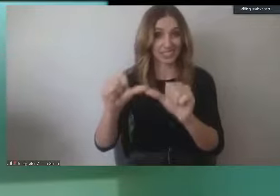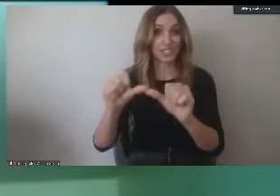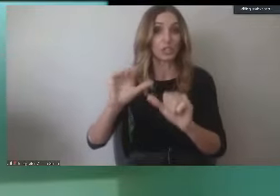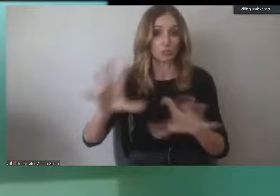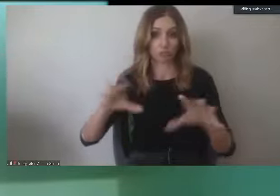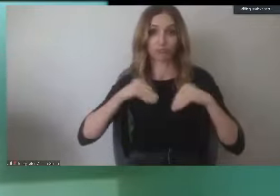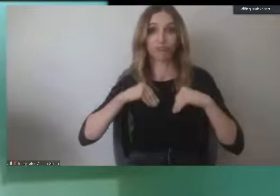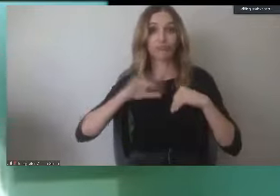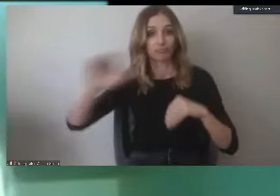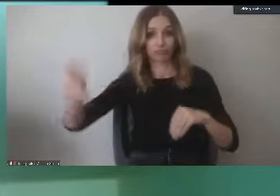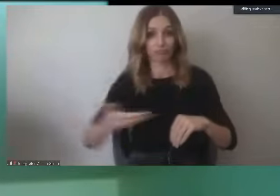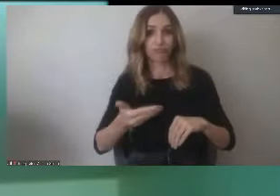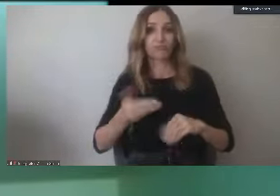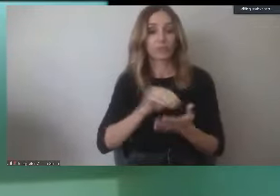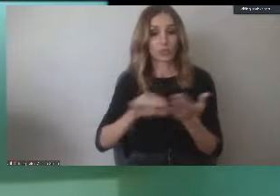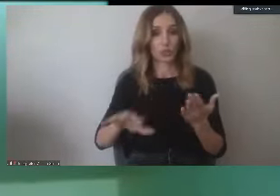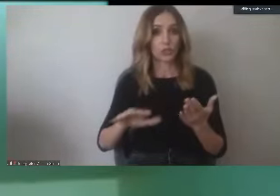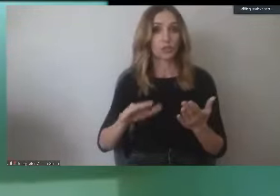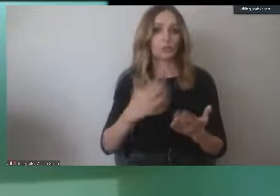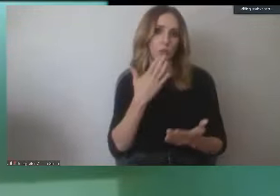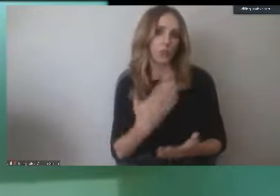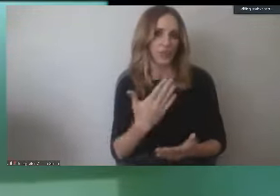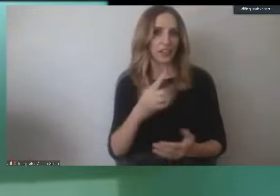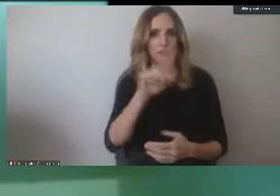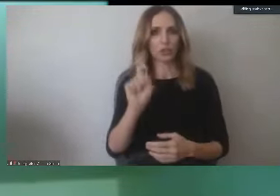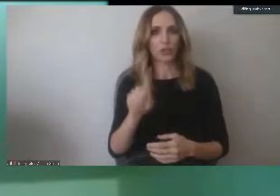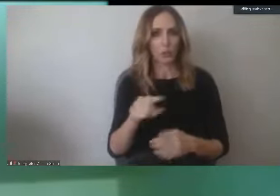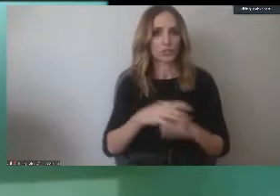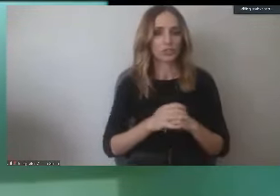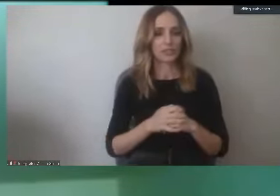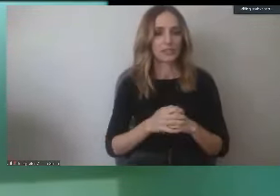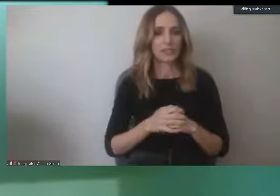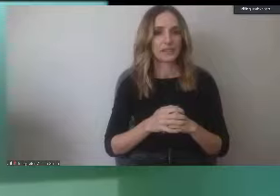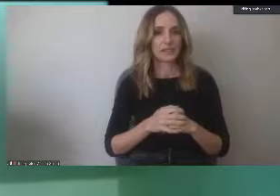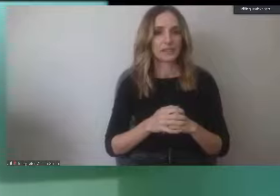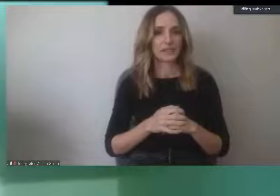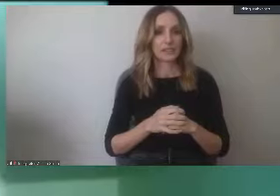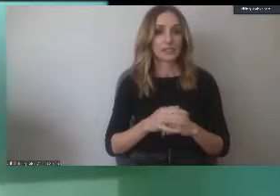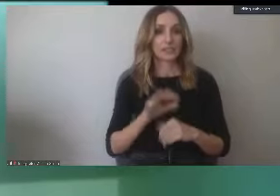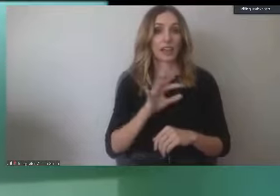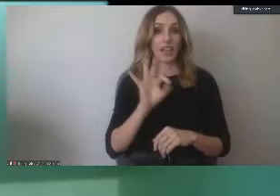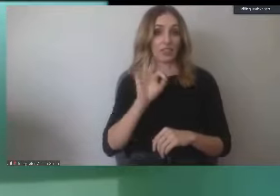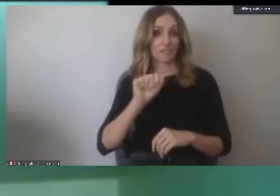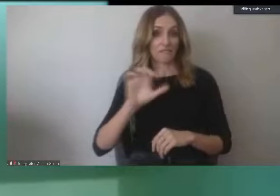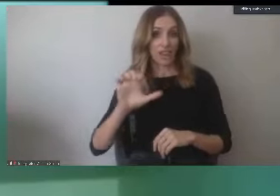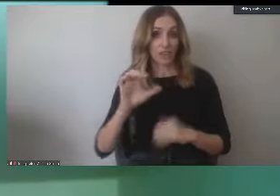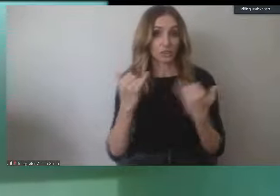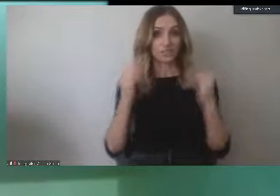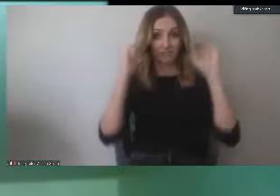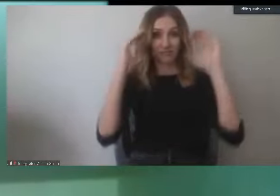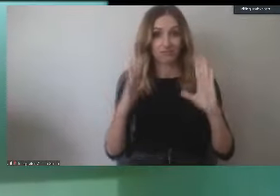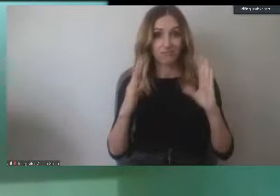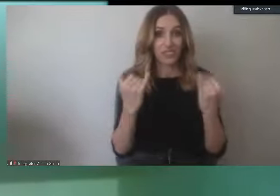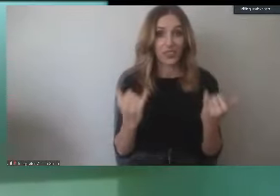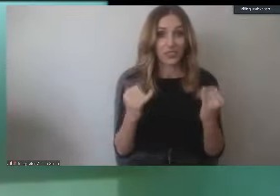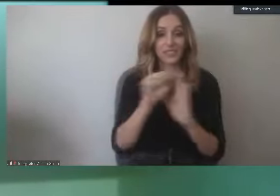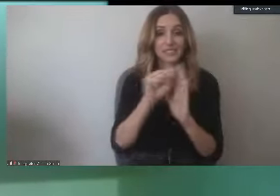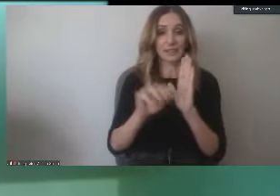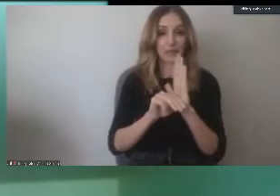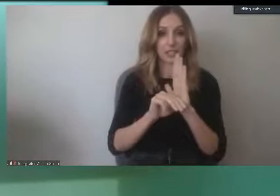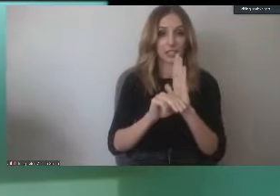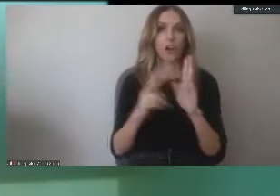question. And I appreciate being able to say that. Our faculty this semester have been very, very